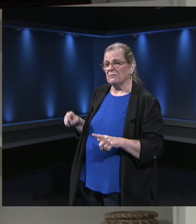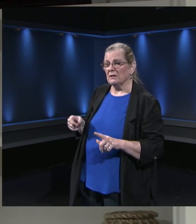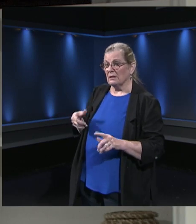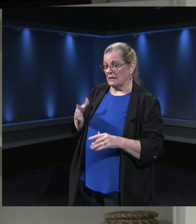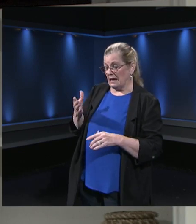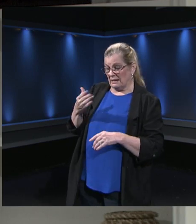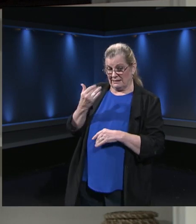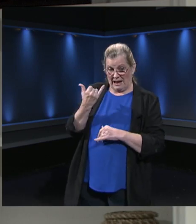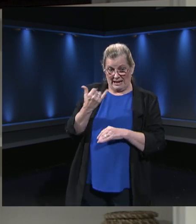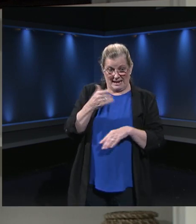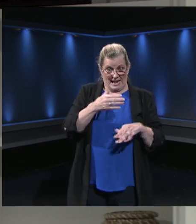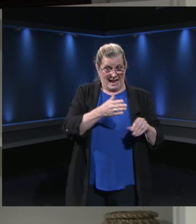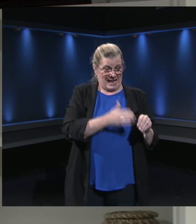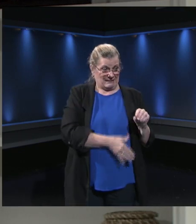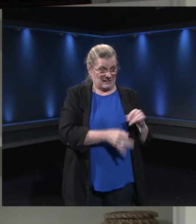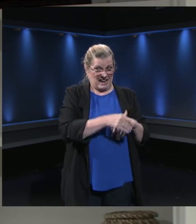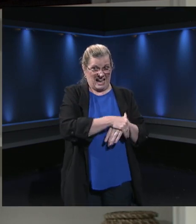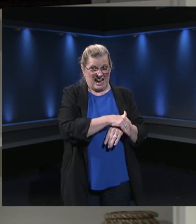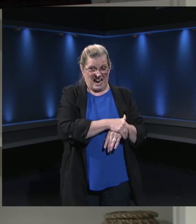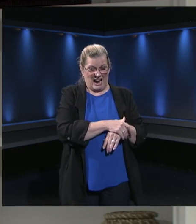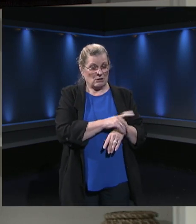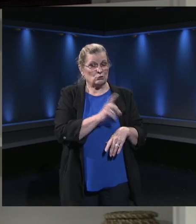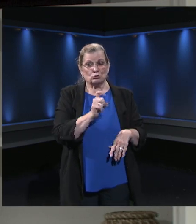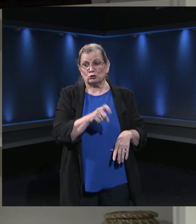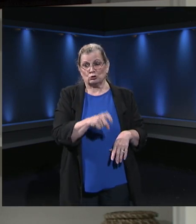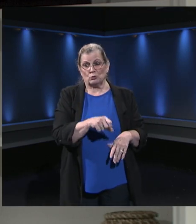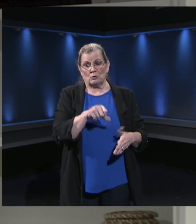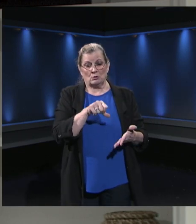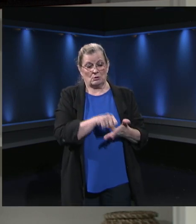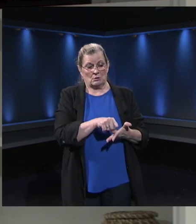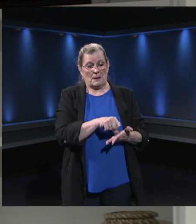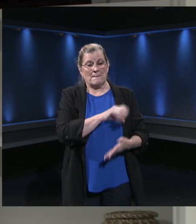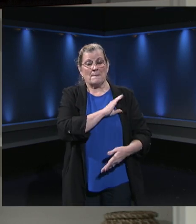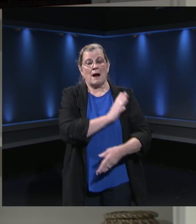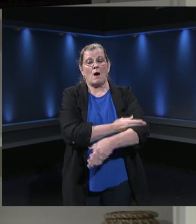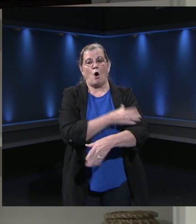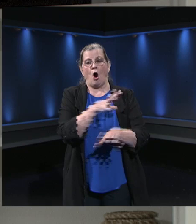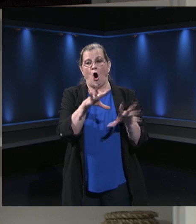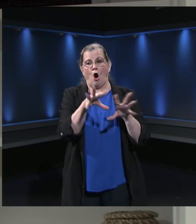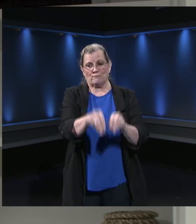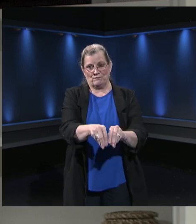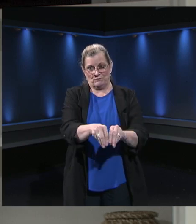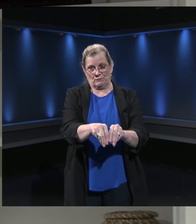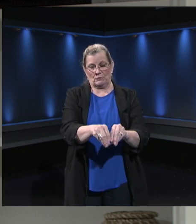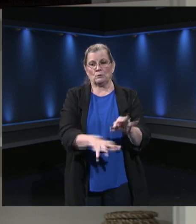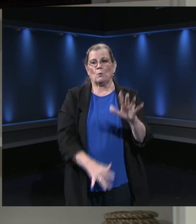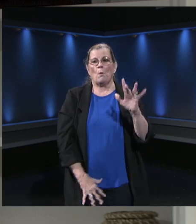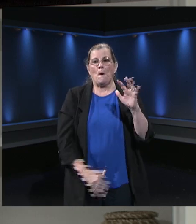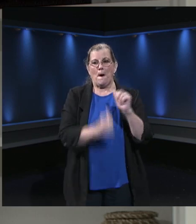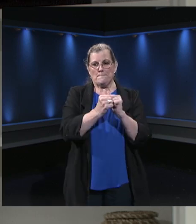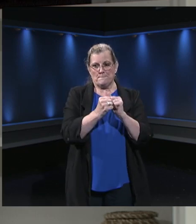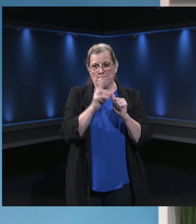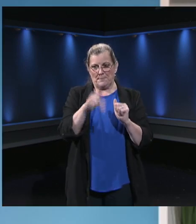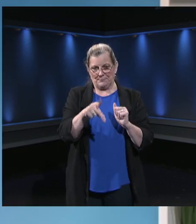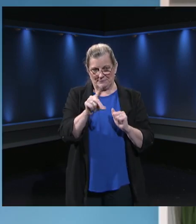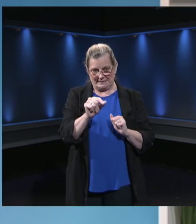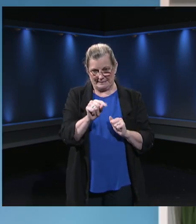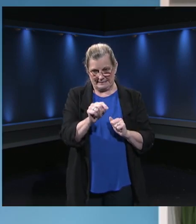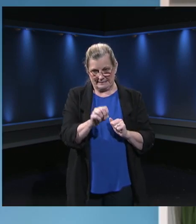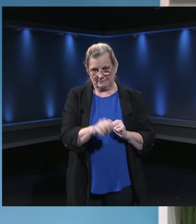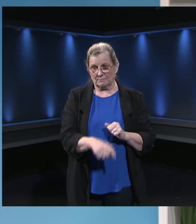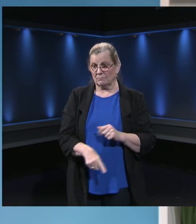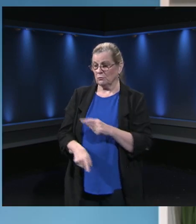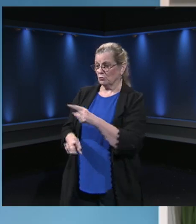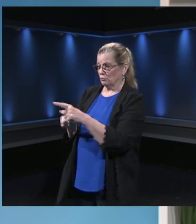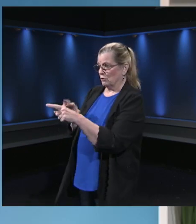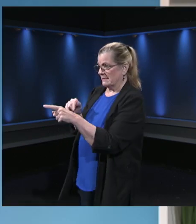need to close it down if I want to get the updates, the upgrades that the FCPS network is making. Is that a true statement? It is a true statement.